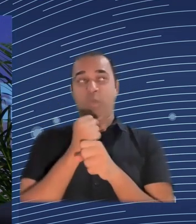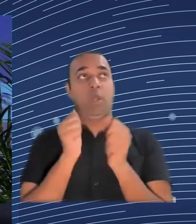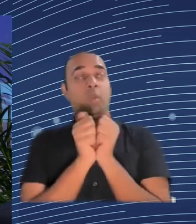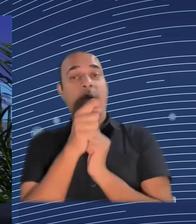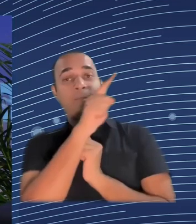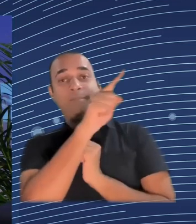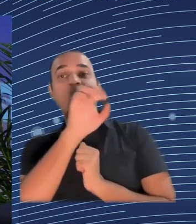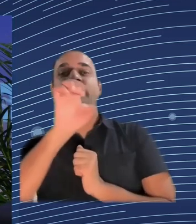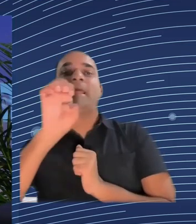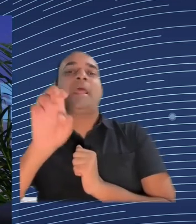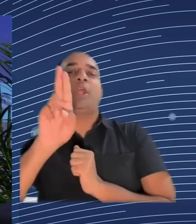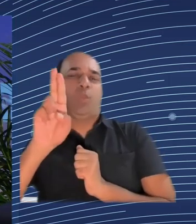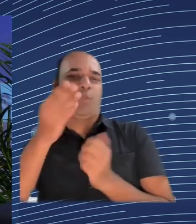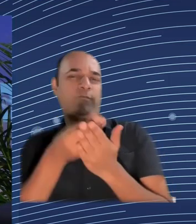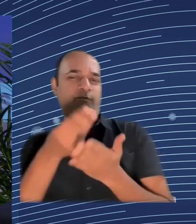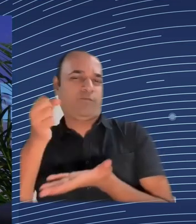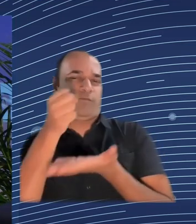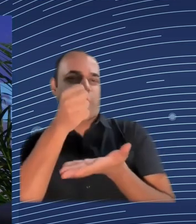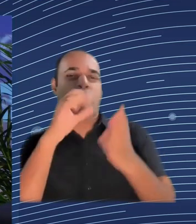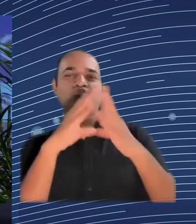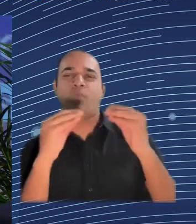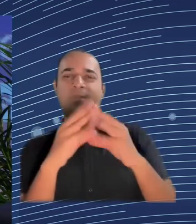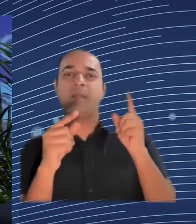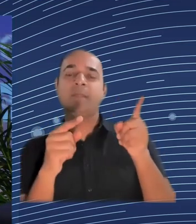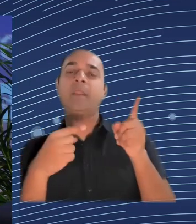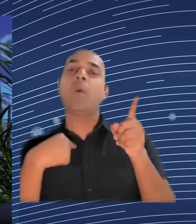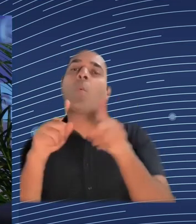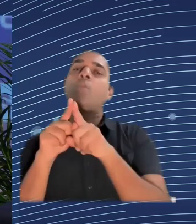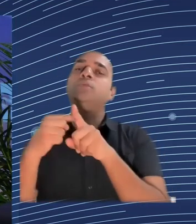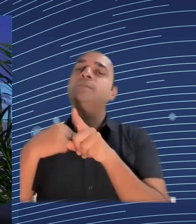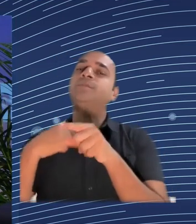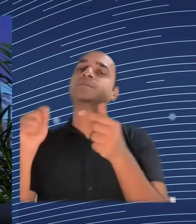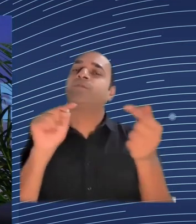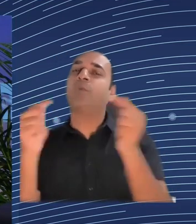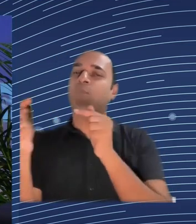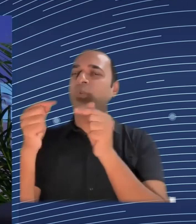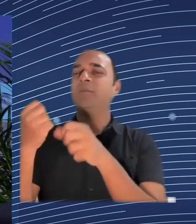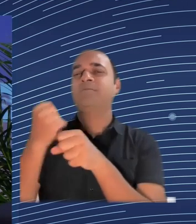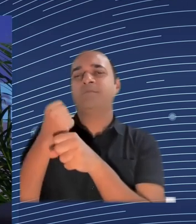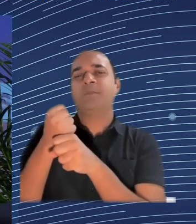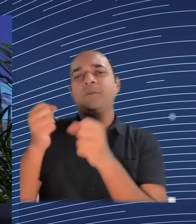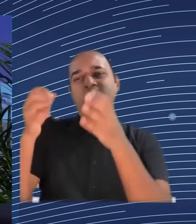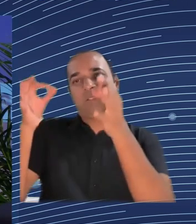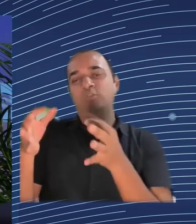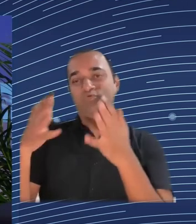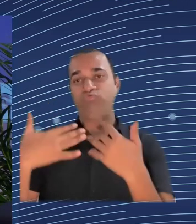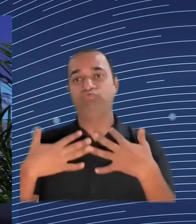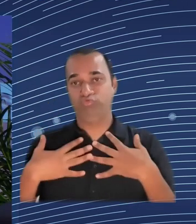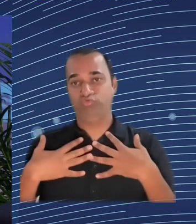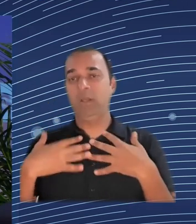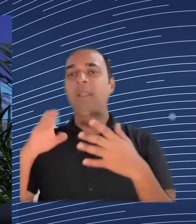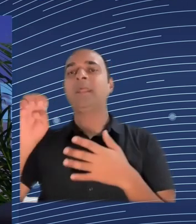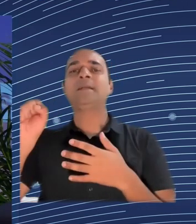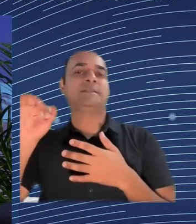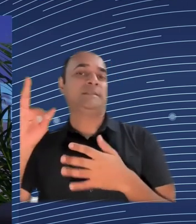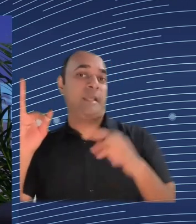were very, very strong. But we have had some failures as well, and I'm kind of trying to shift towards the theme